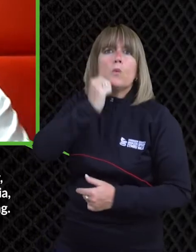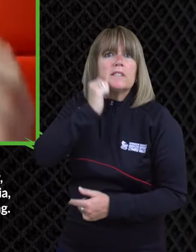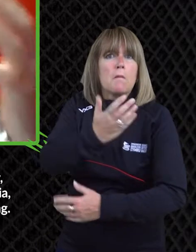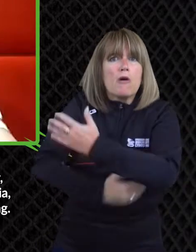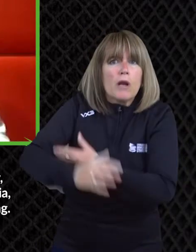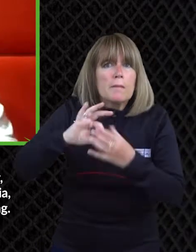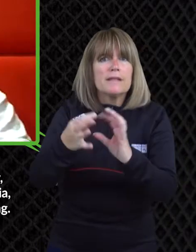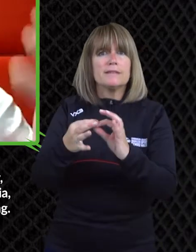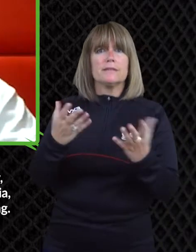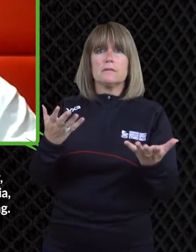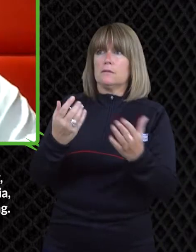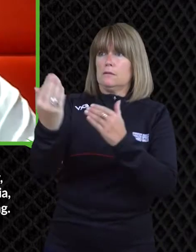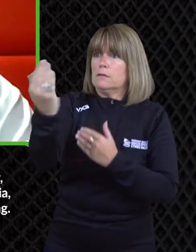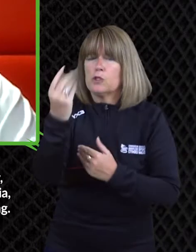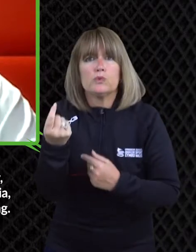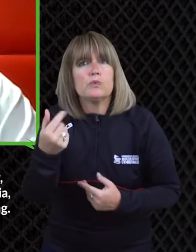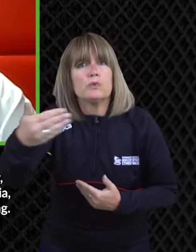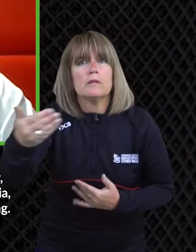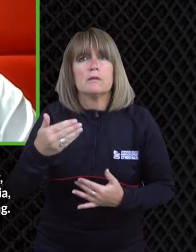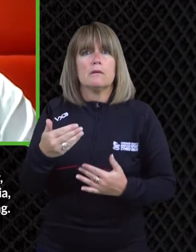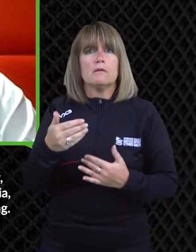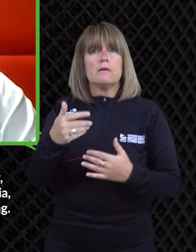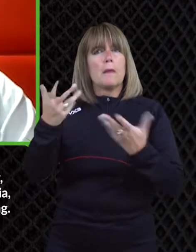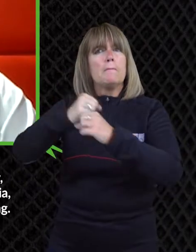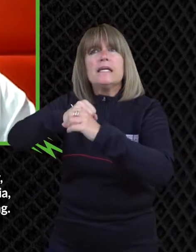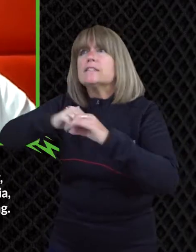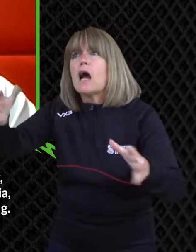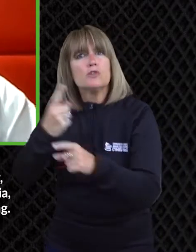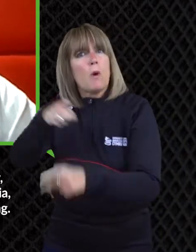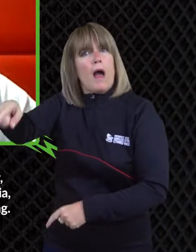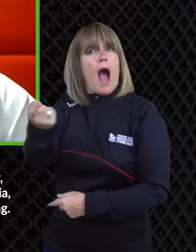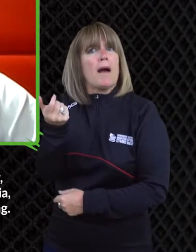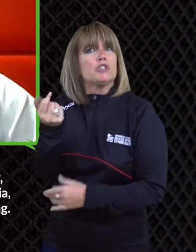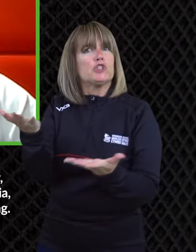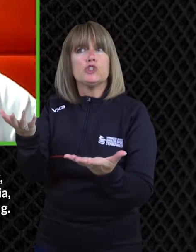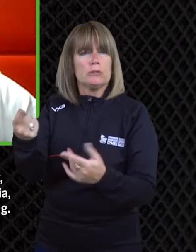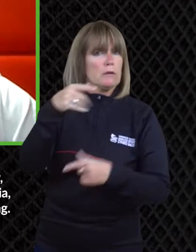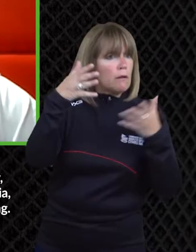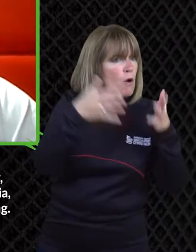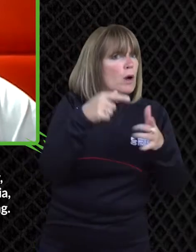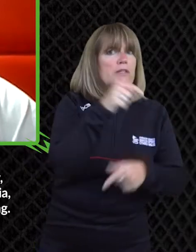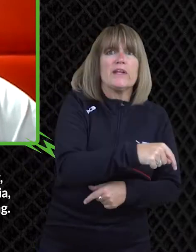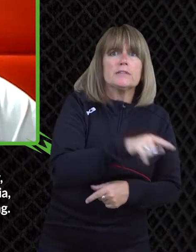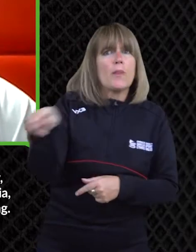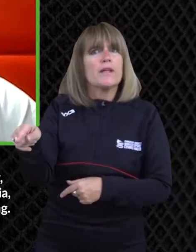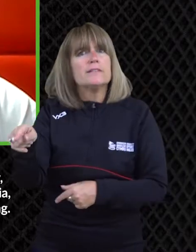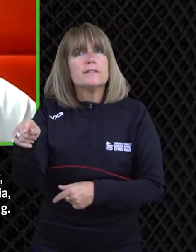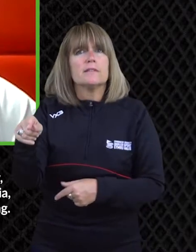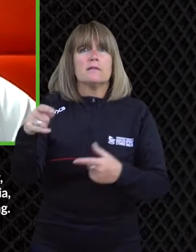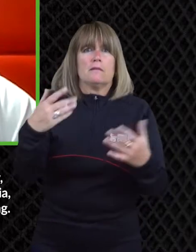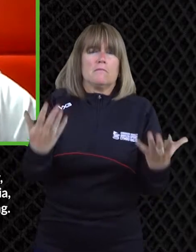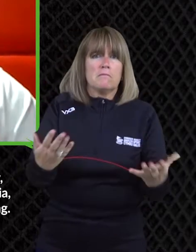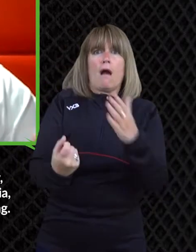paralympic games do a fantastic job of getting it on the agenda but you know if we look at the say what's going on now why you